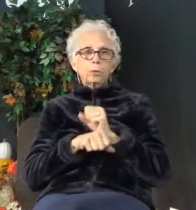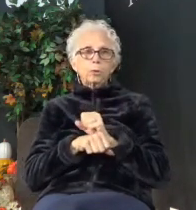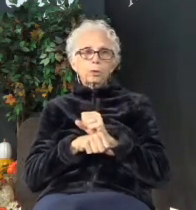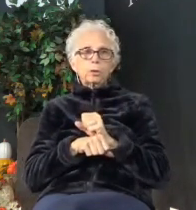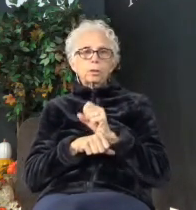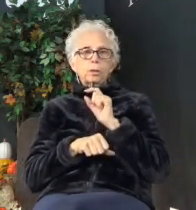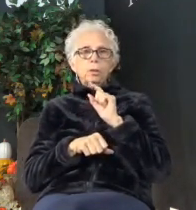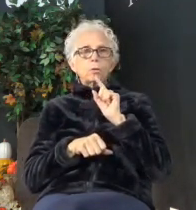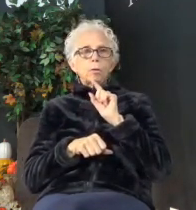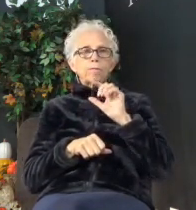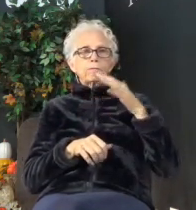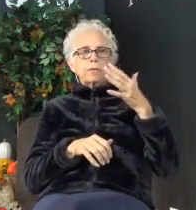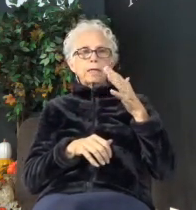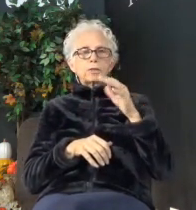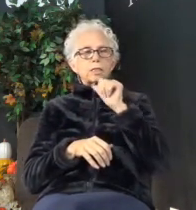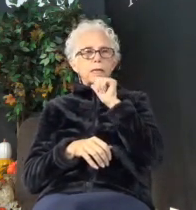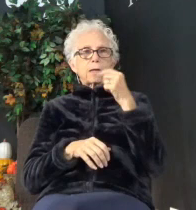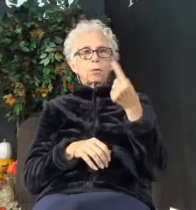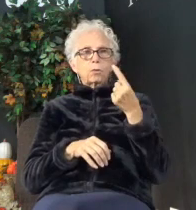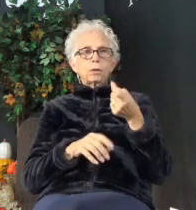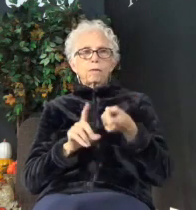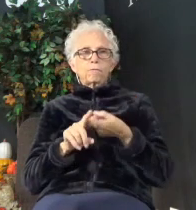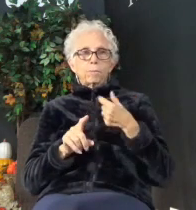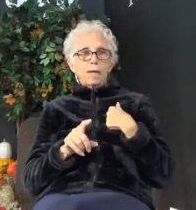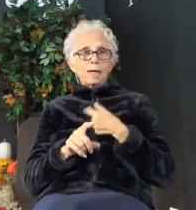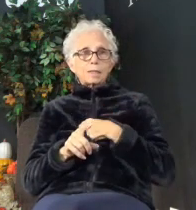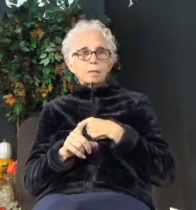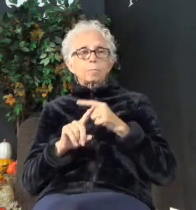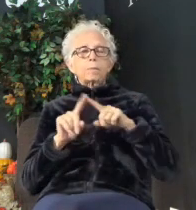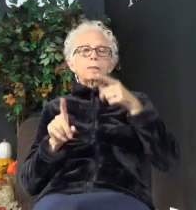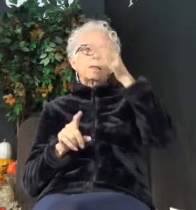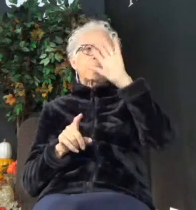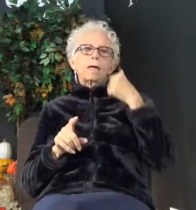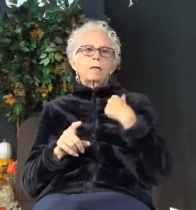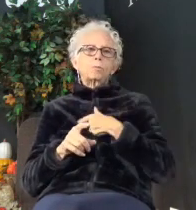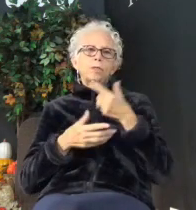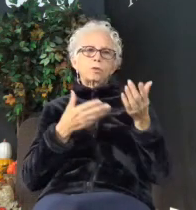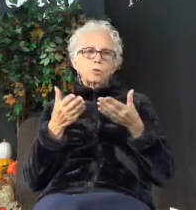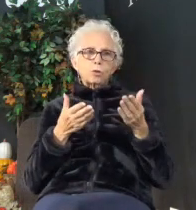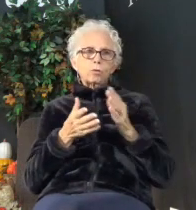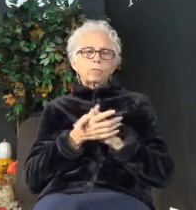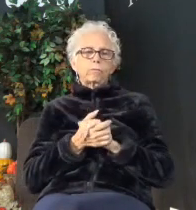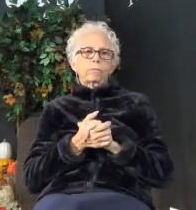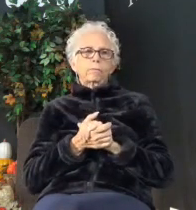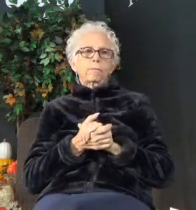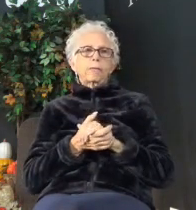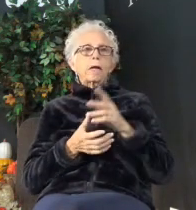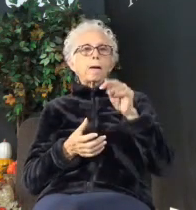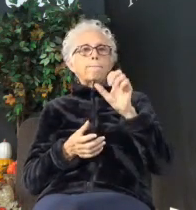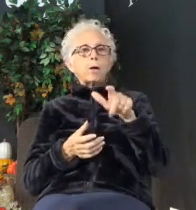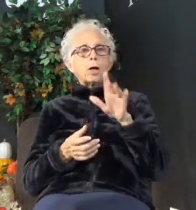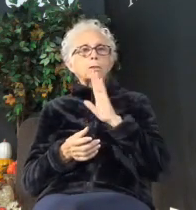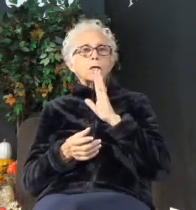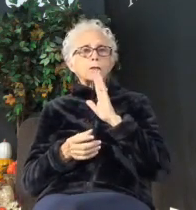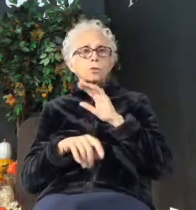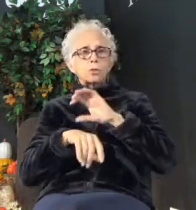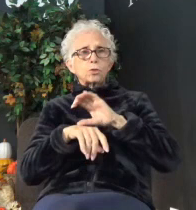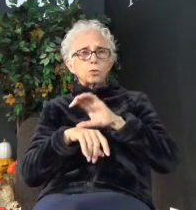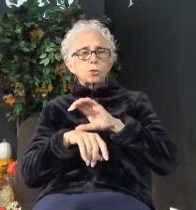reflection not only on us, but on the God that we serve. Paul spoke to the church